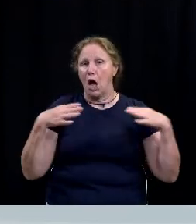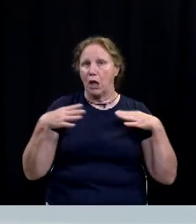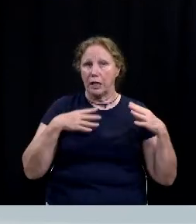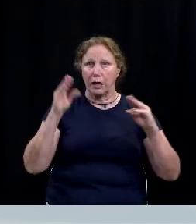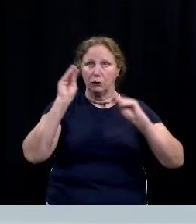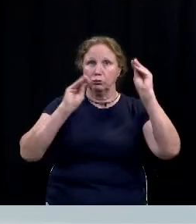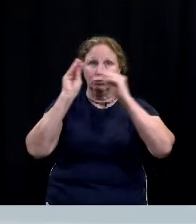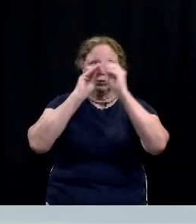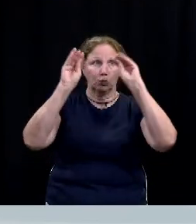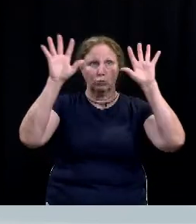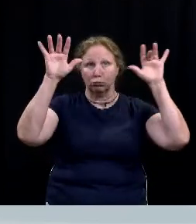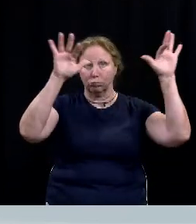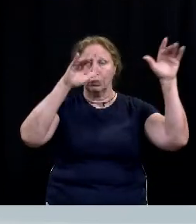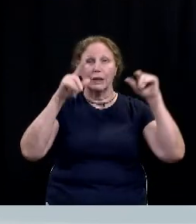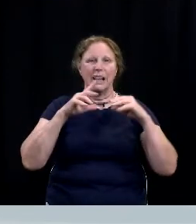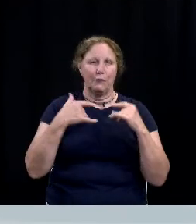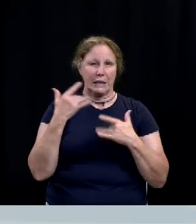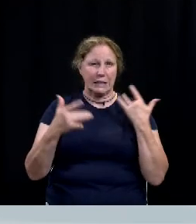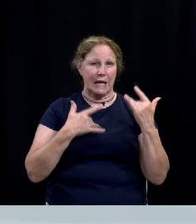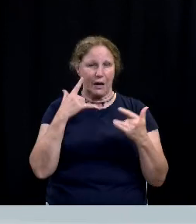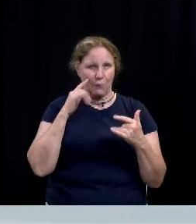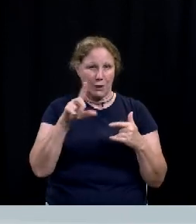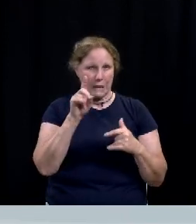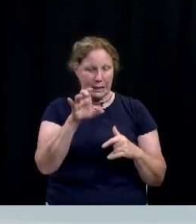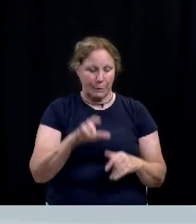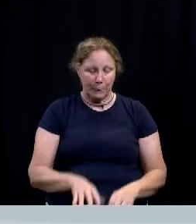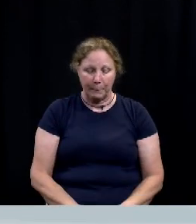to be able to add some excitement to december